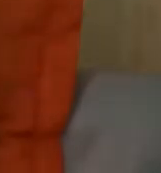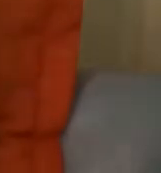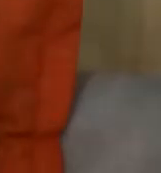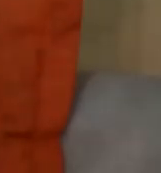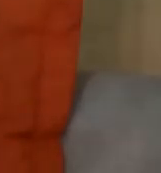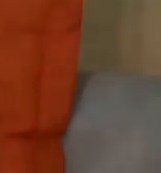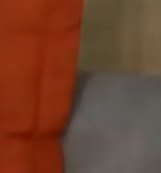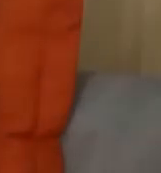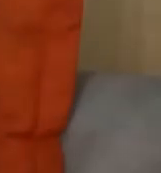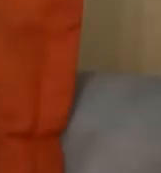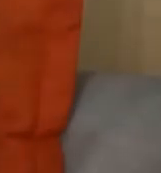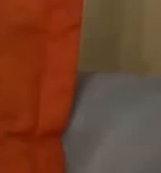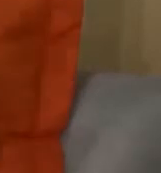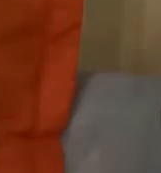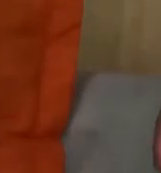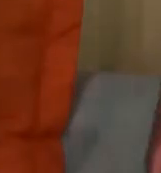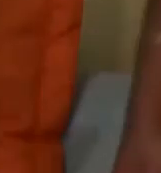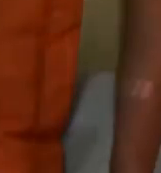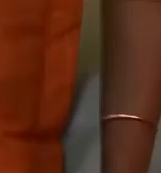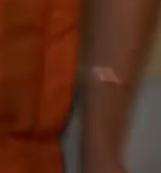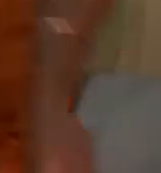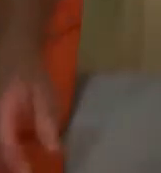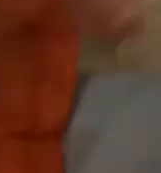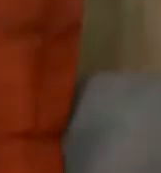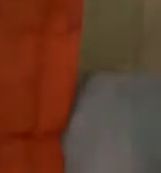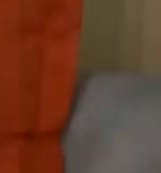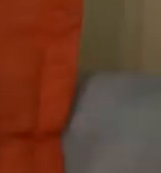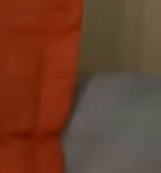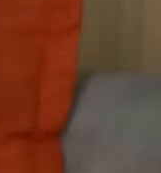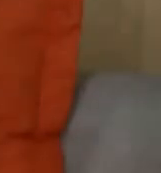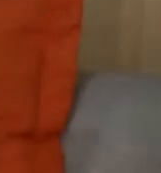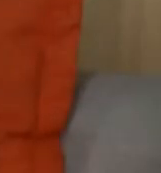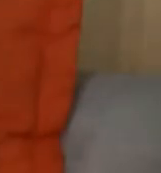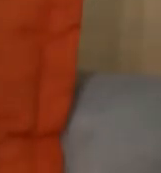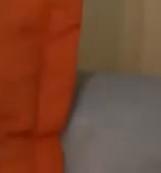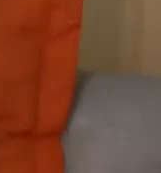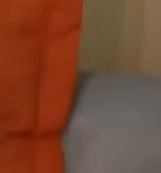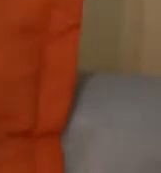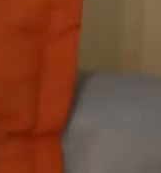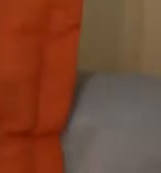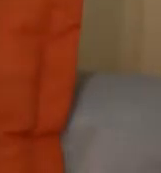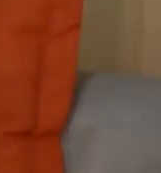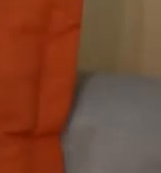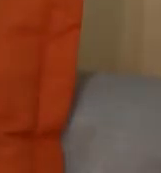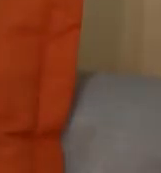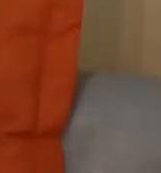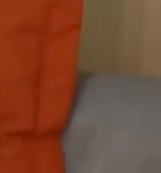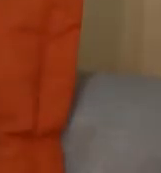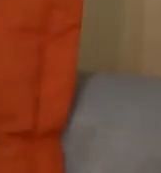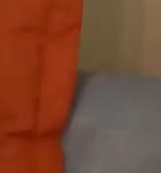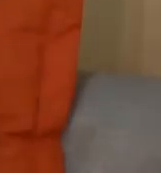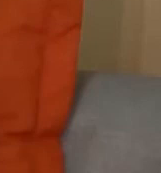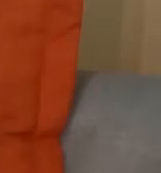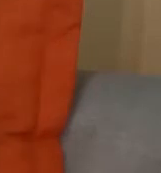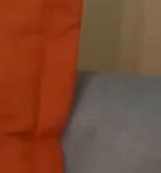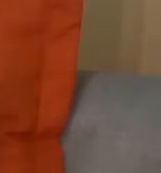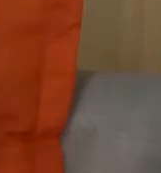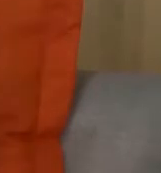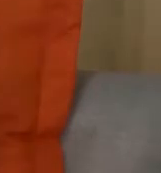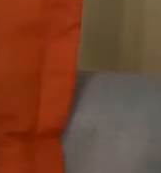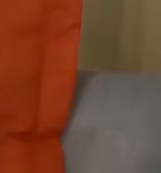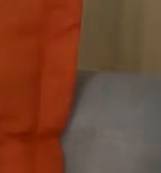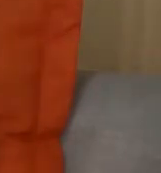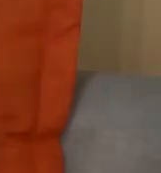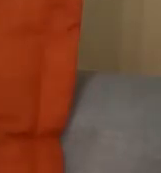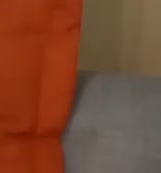We like to move a lot when we're processing and learning. So when we are looking at these three areas, that we would call